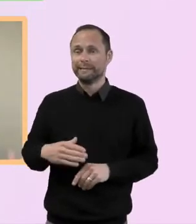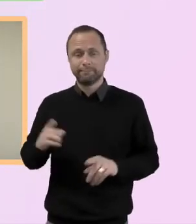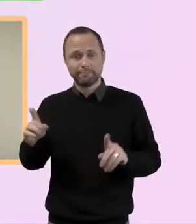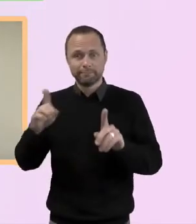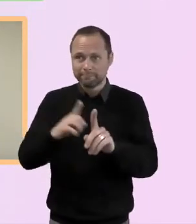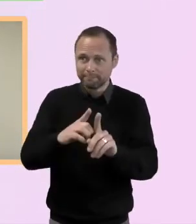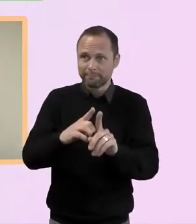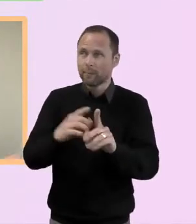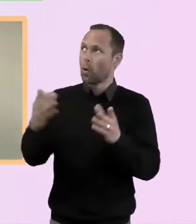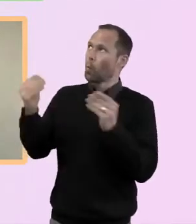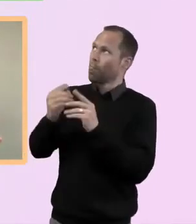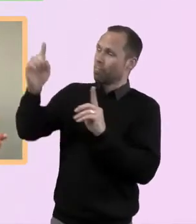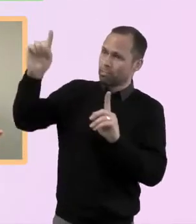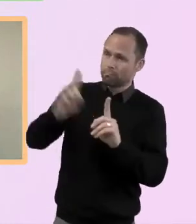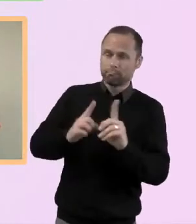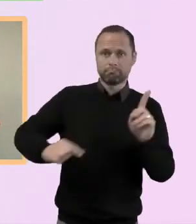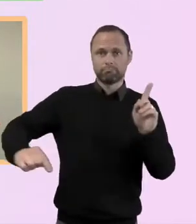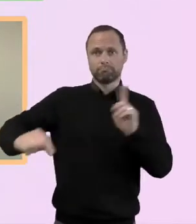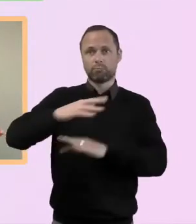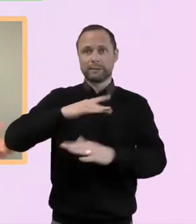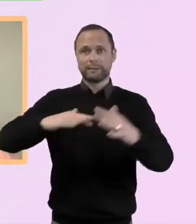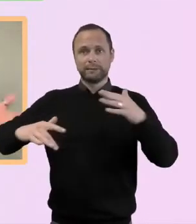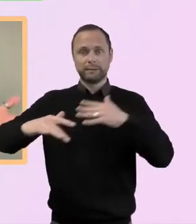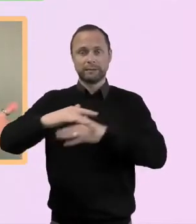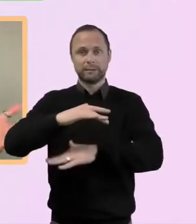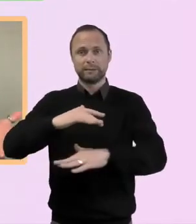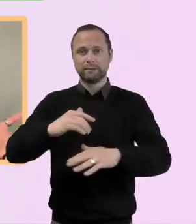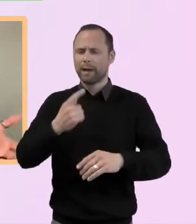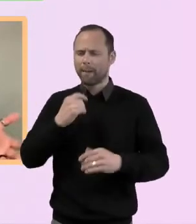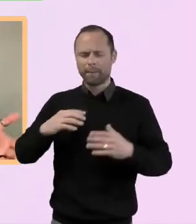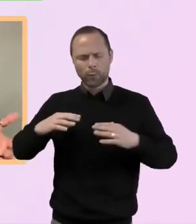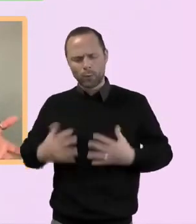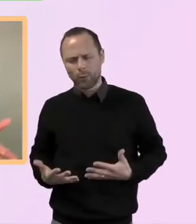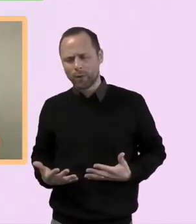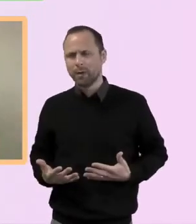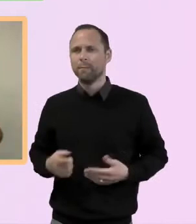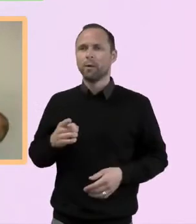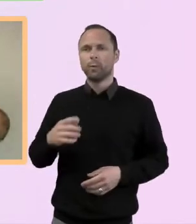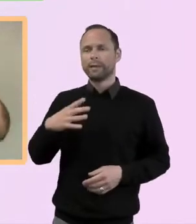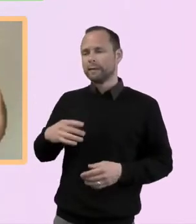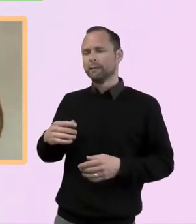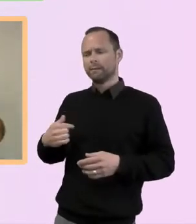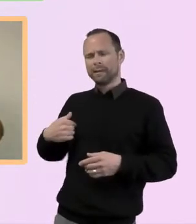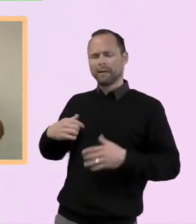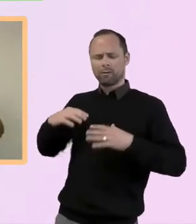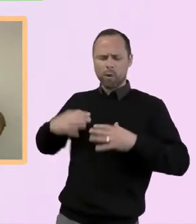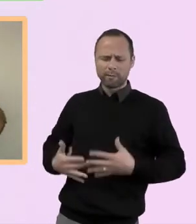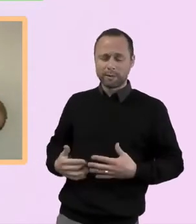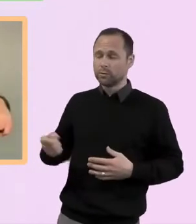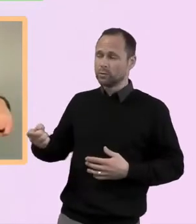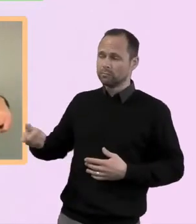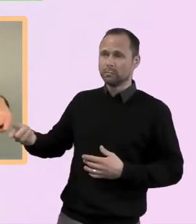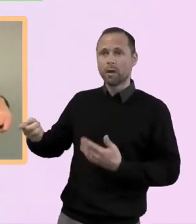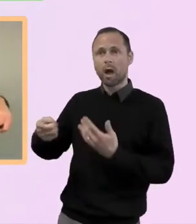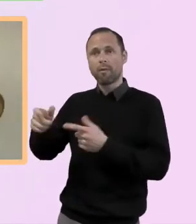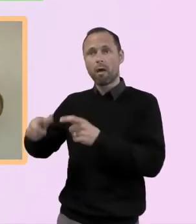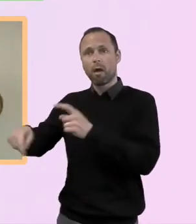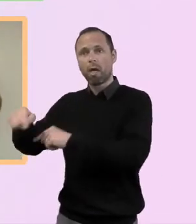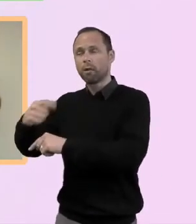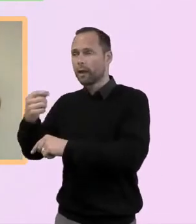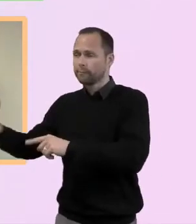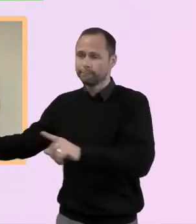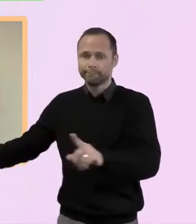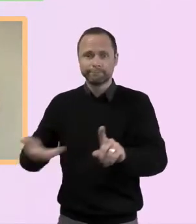is near impossible. But again, being able to release others to be present as well. But also to say, as much as